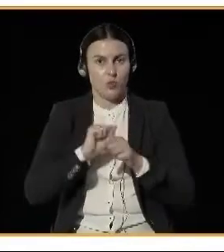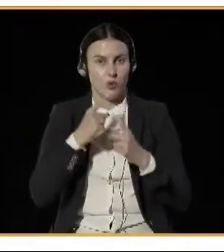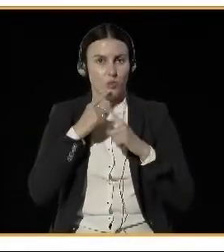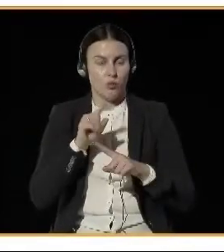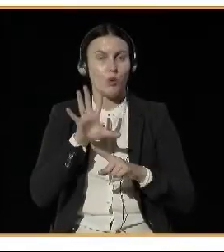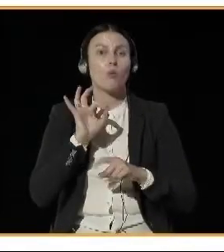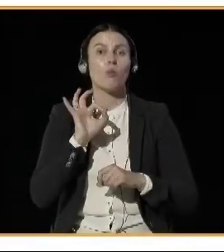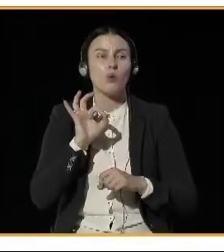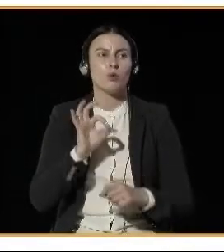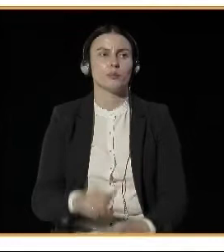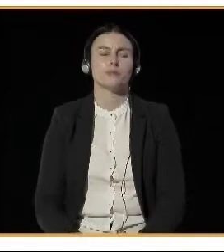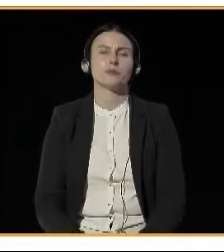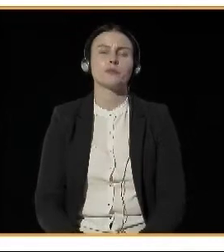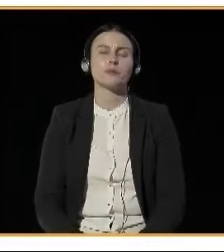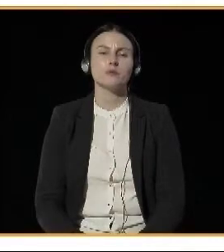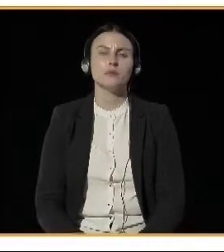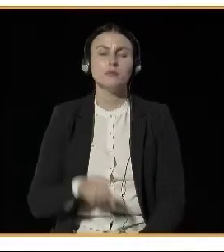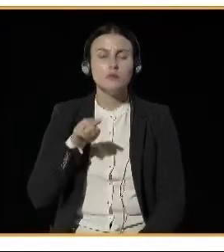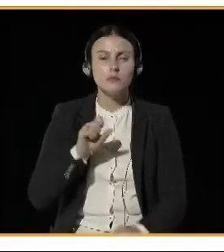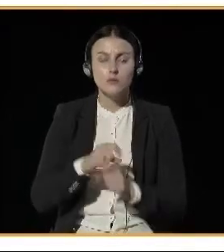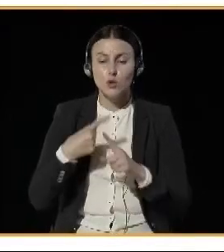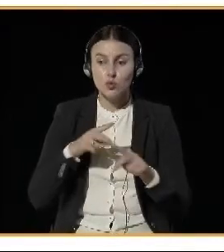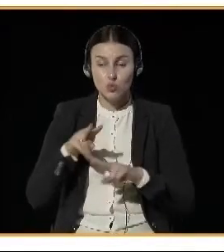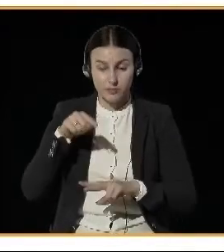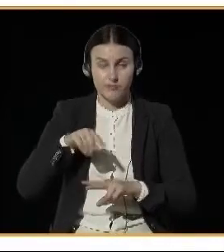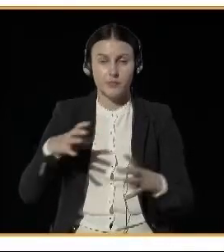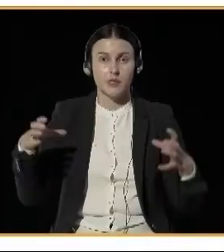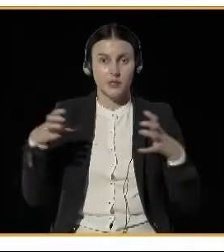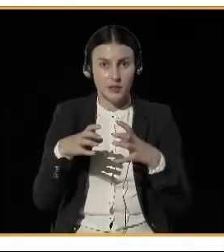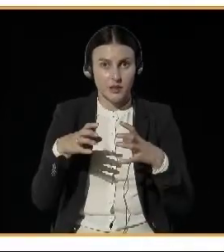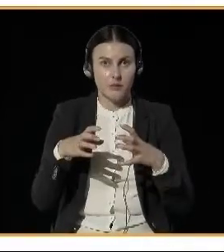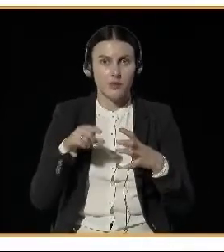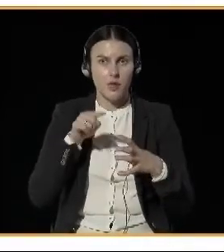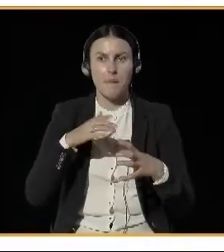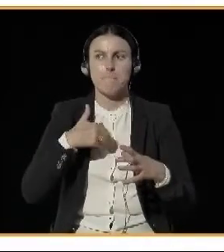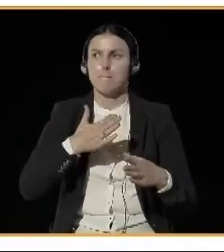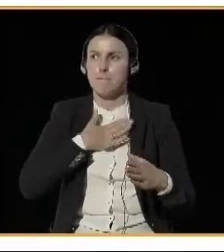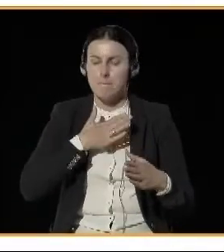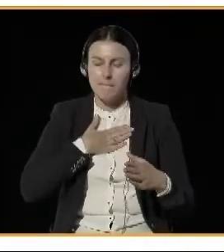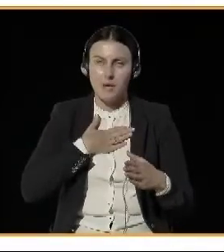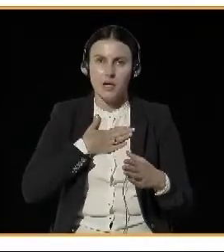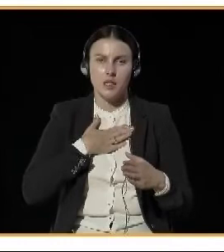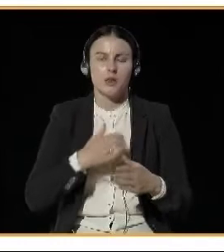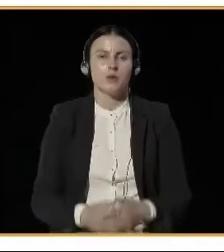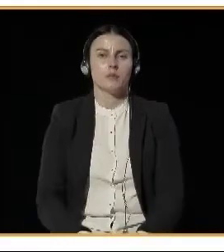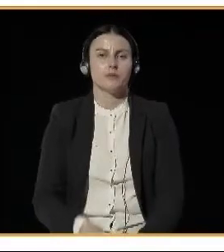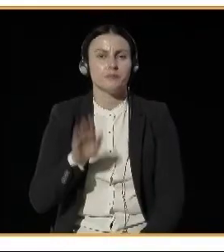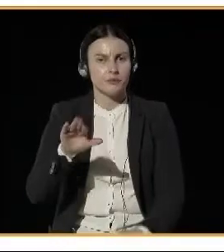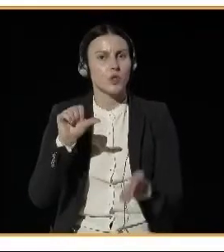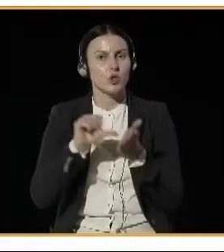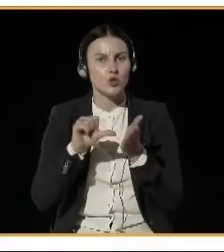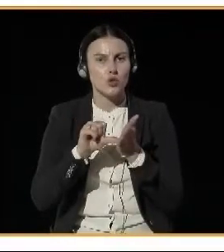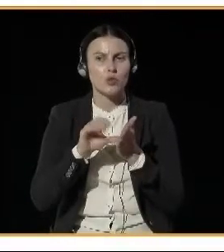authority to request and use the short term measures without having to consult with their